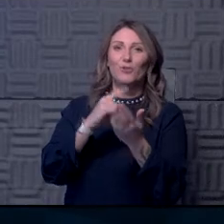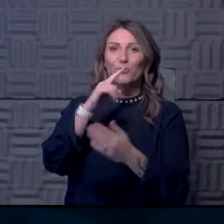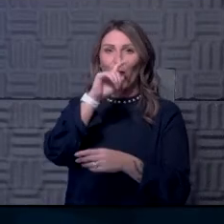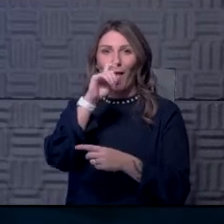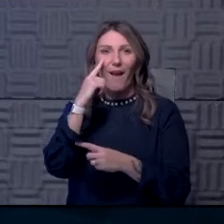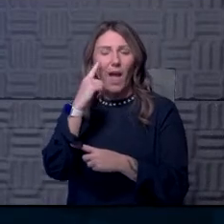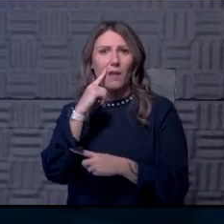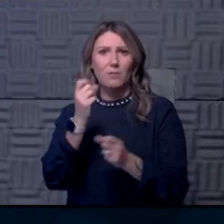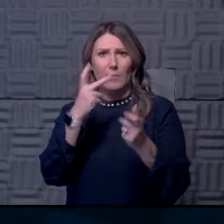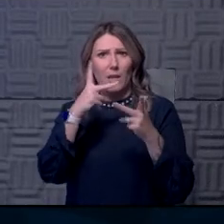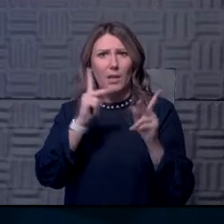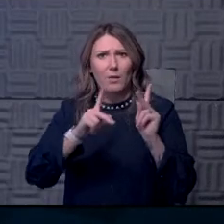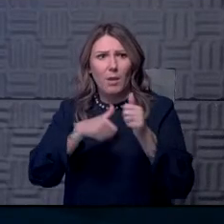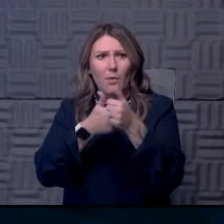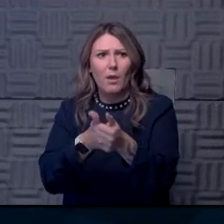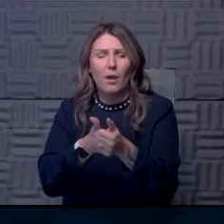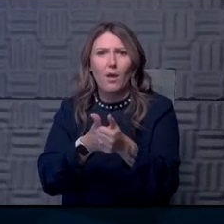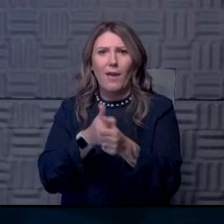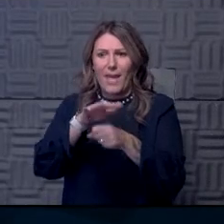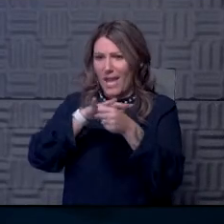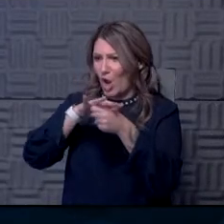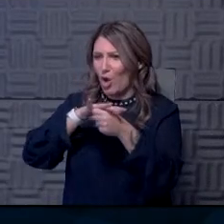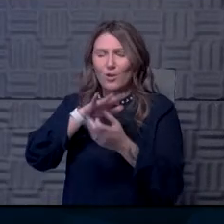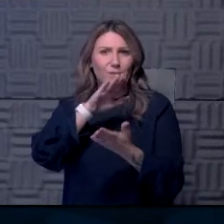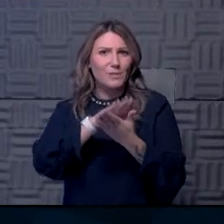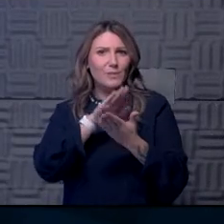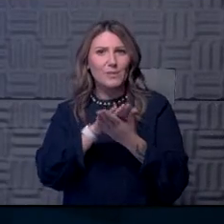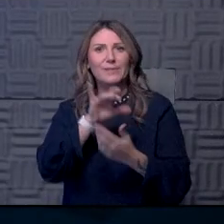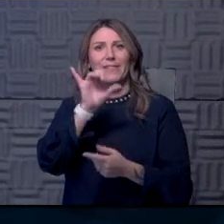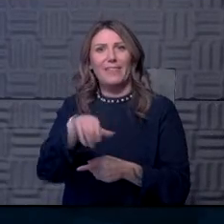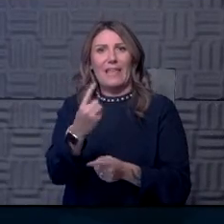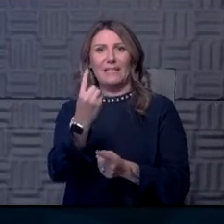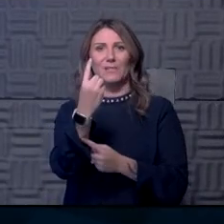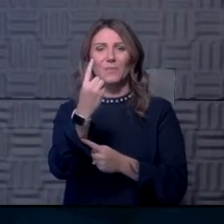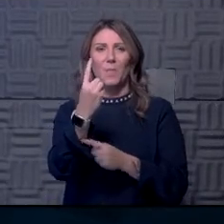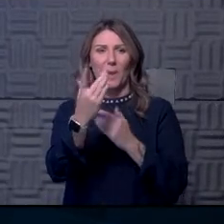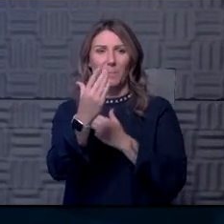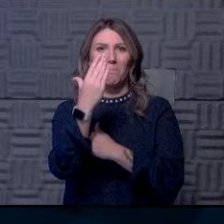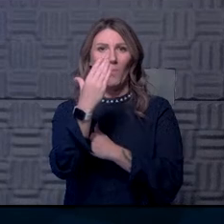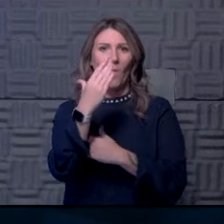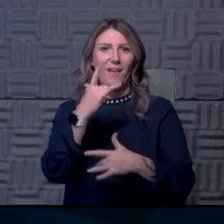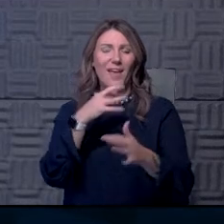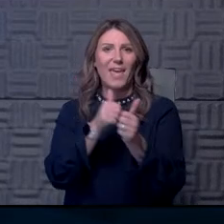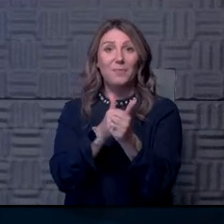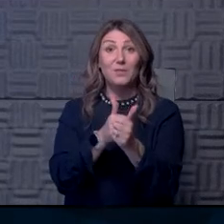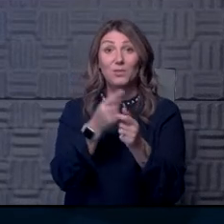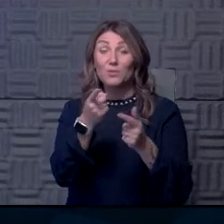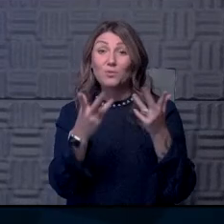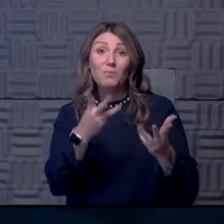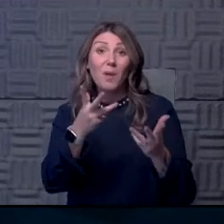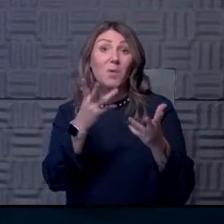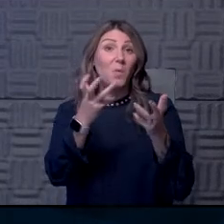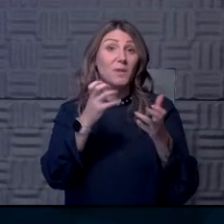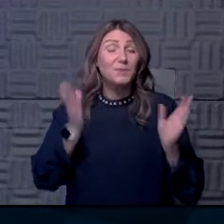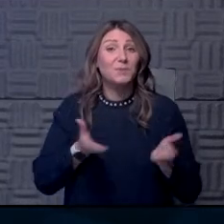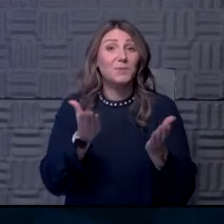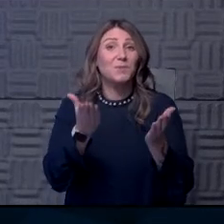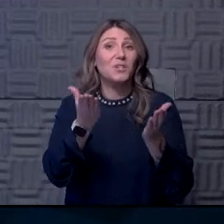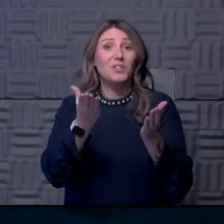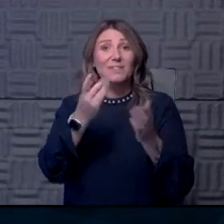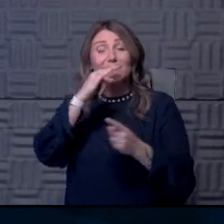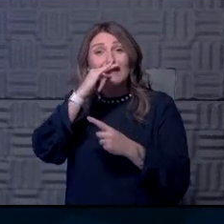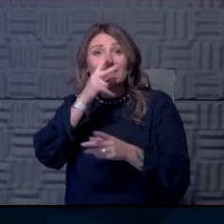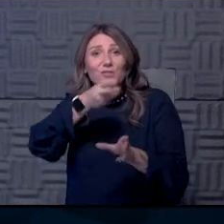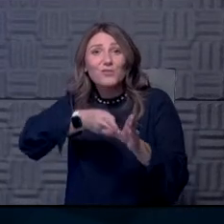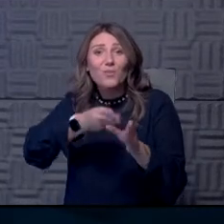actually at area schools. And so this is one morning update. You may want to encourage children at home